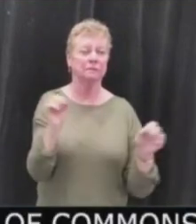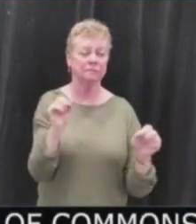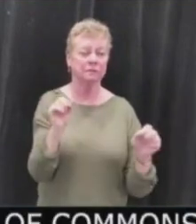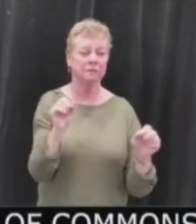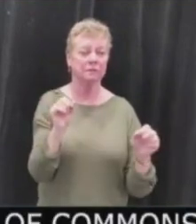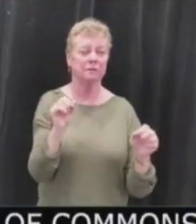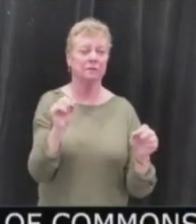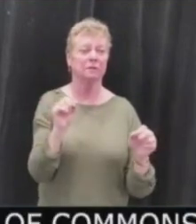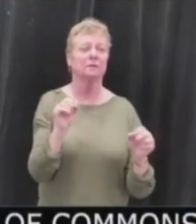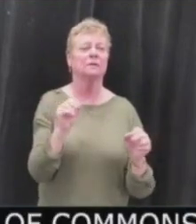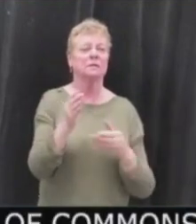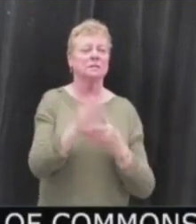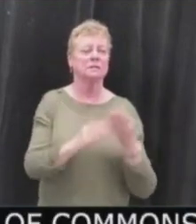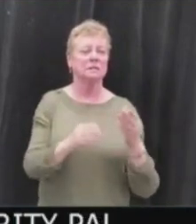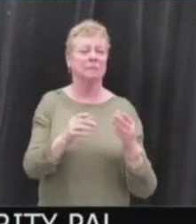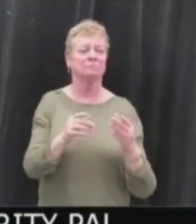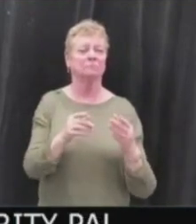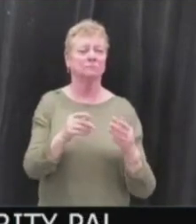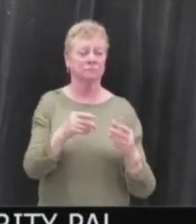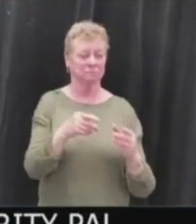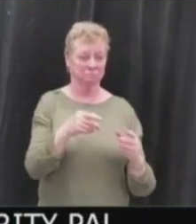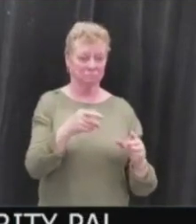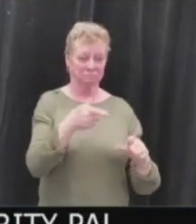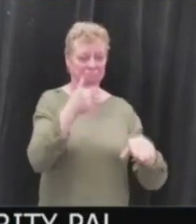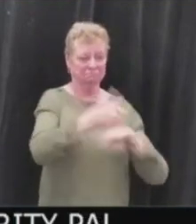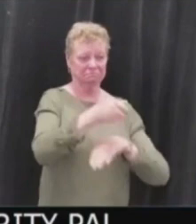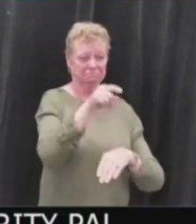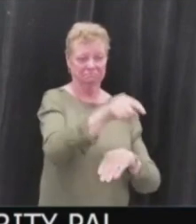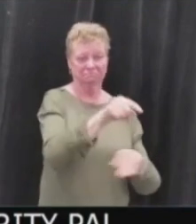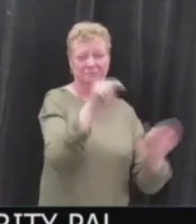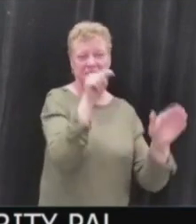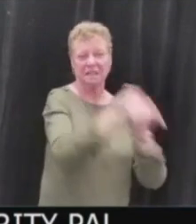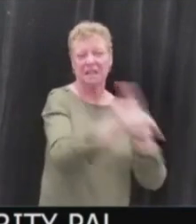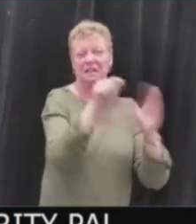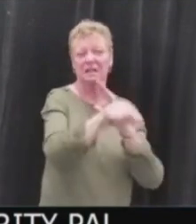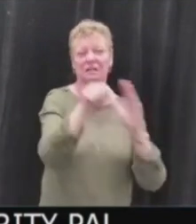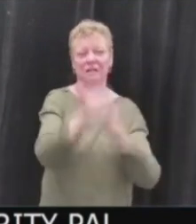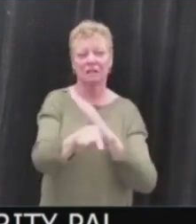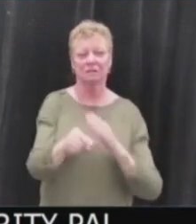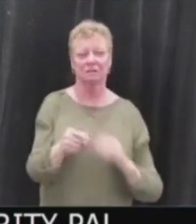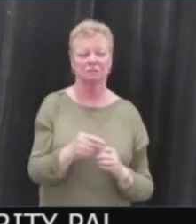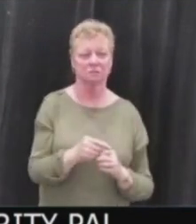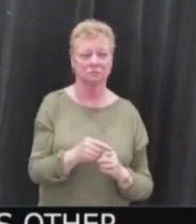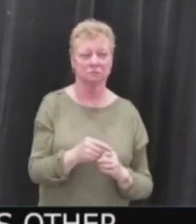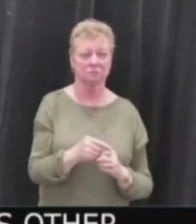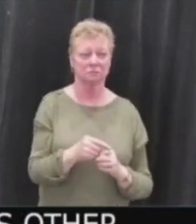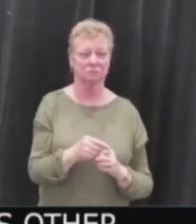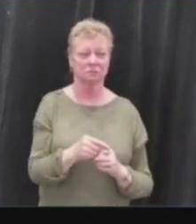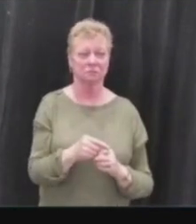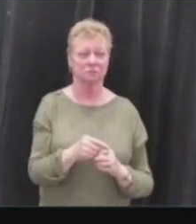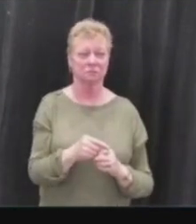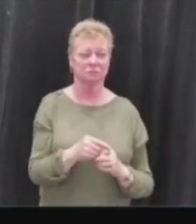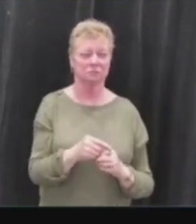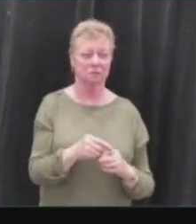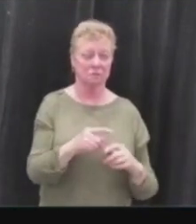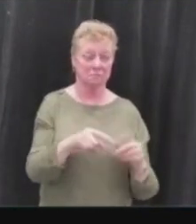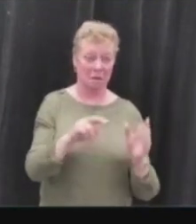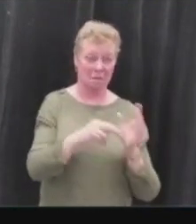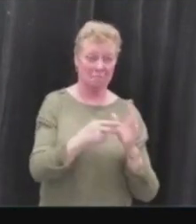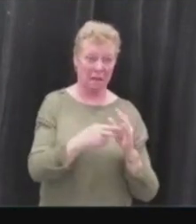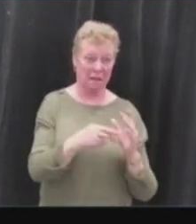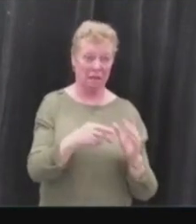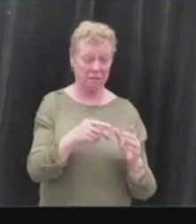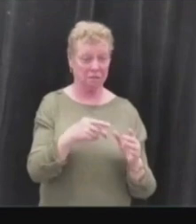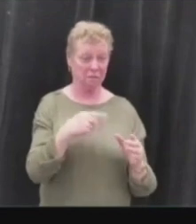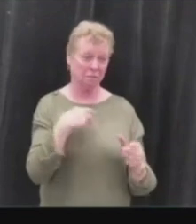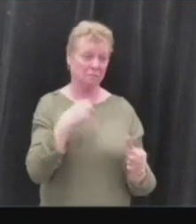are accused of homicide about half as often as other adults. Excuse me. Now, that is no endorsement of licensing. I